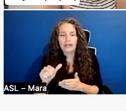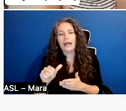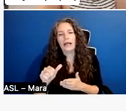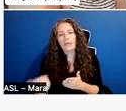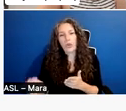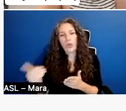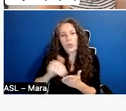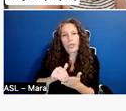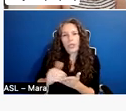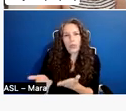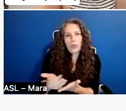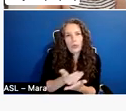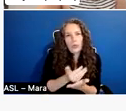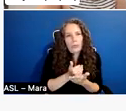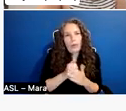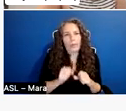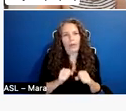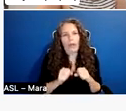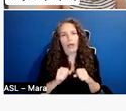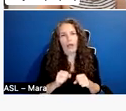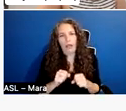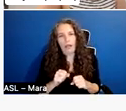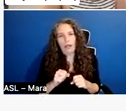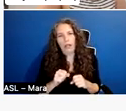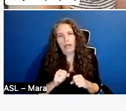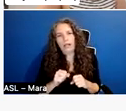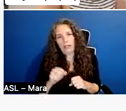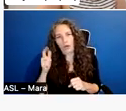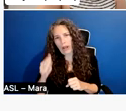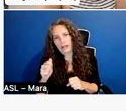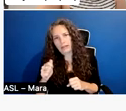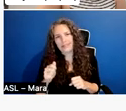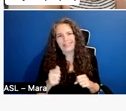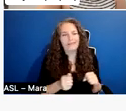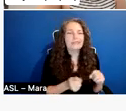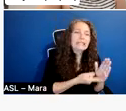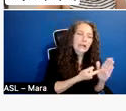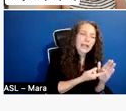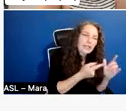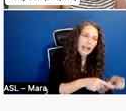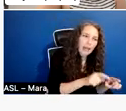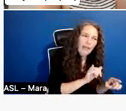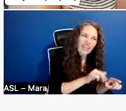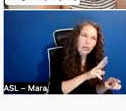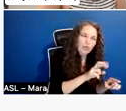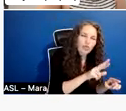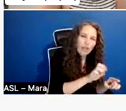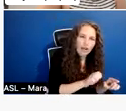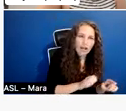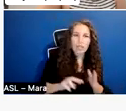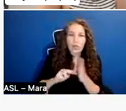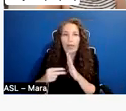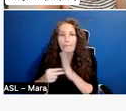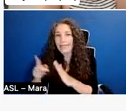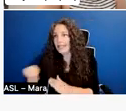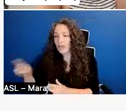grants, but they are very rare, which means that the grantor is not going to ask for any money back if